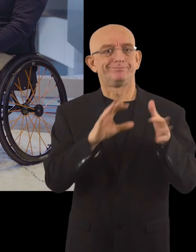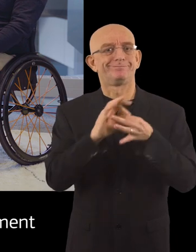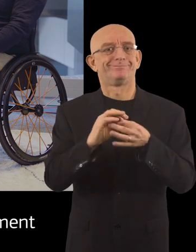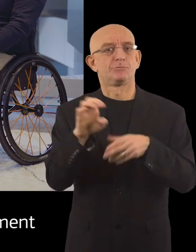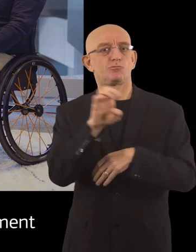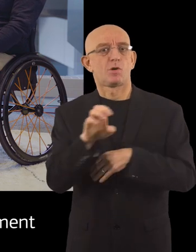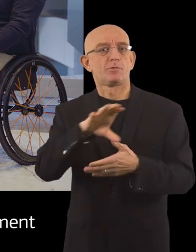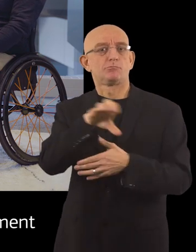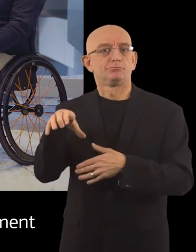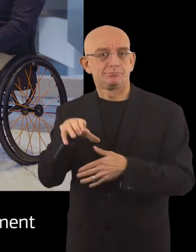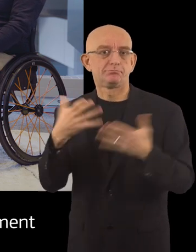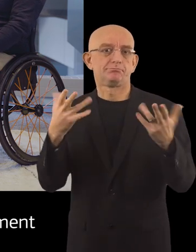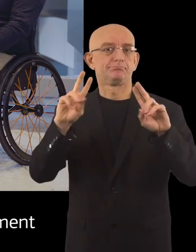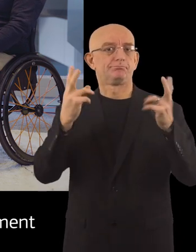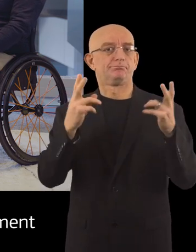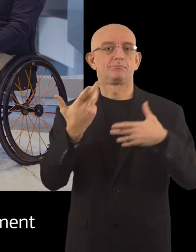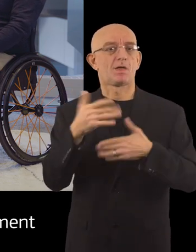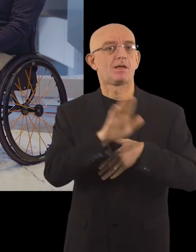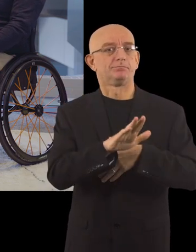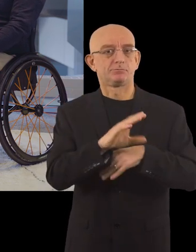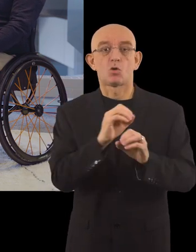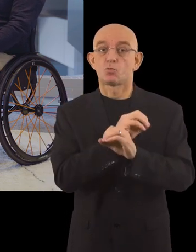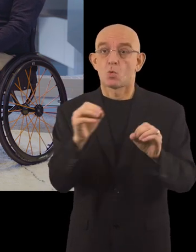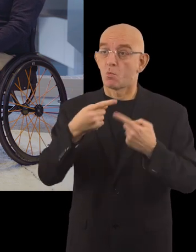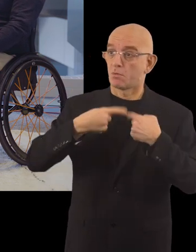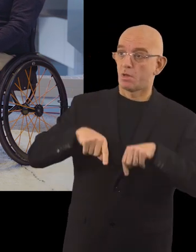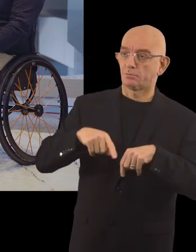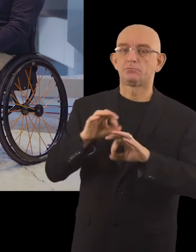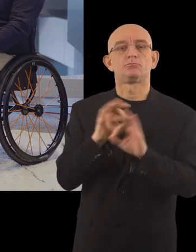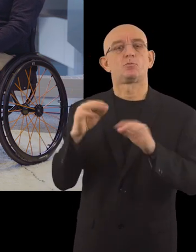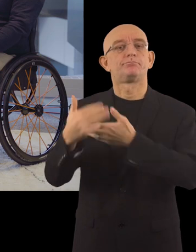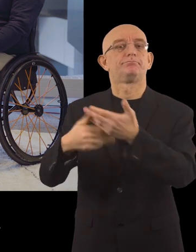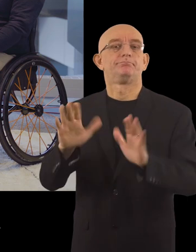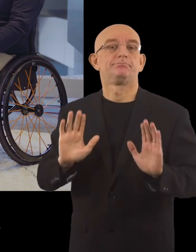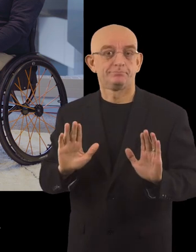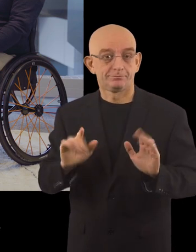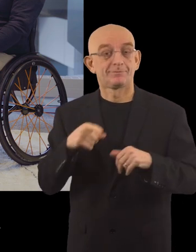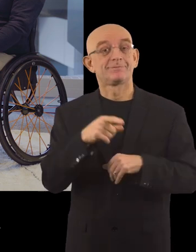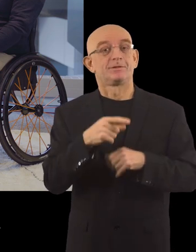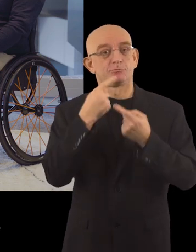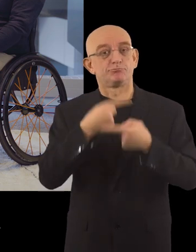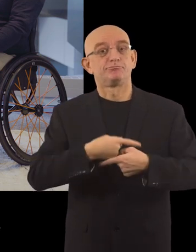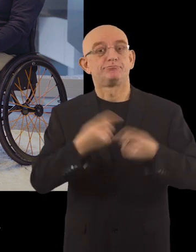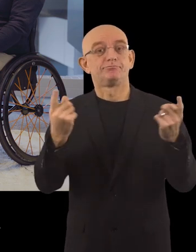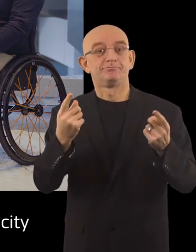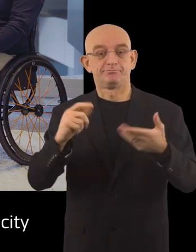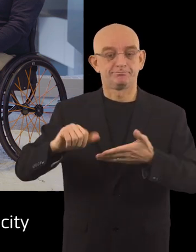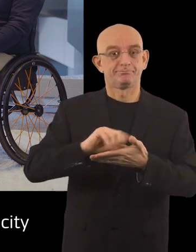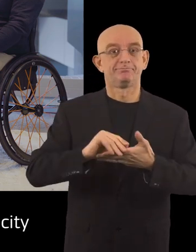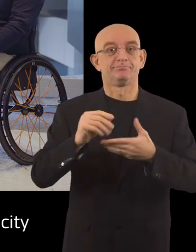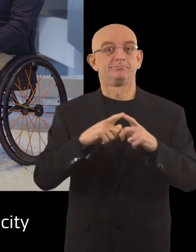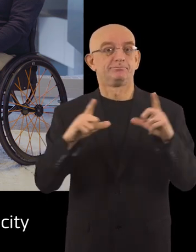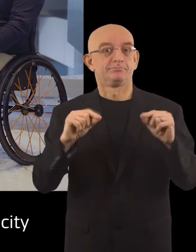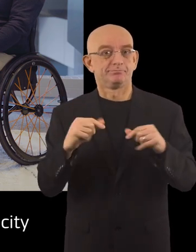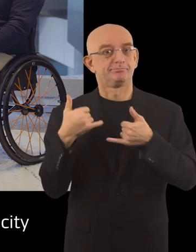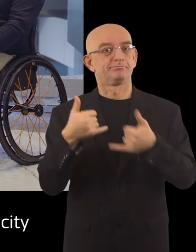countries. After all, the motto of the disability movement is nothing about us without us. Here to announce a special mention, accessibility